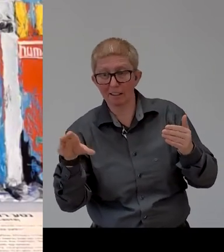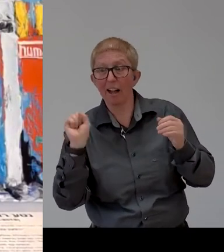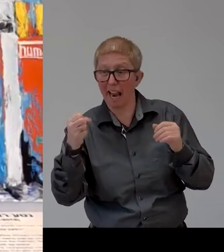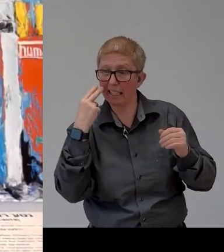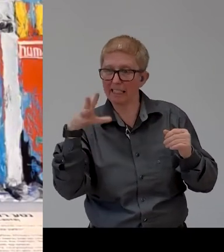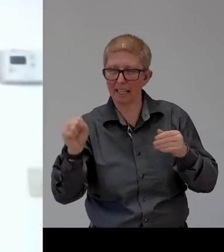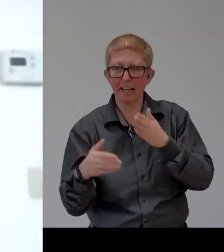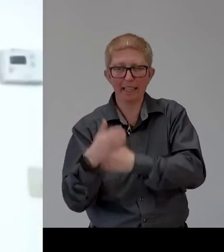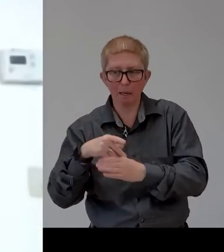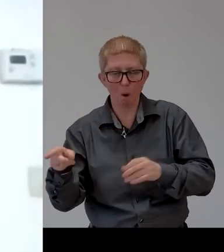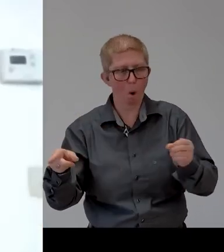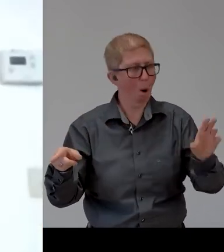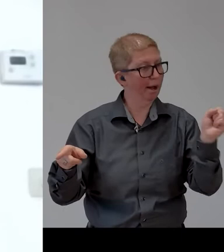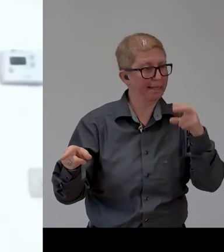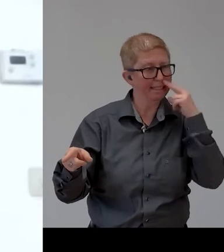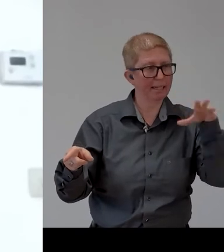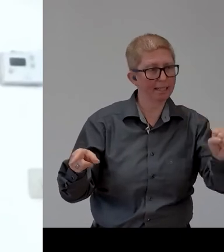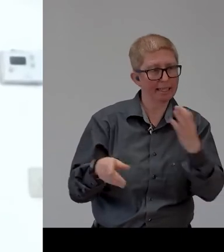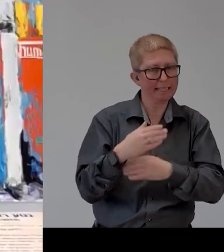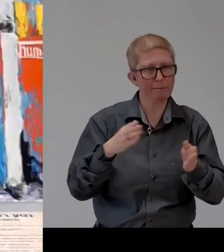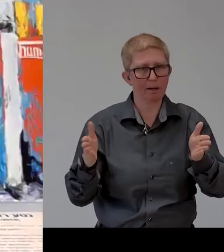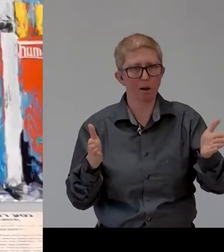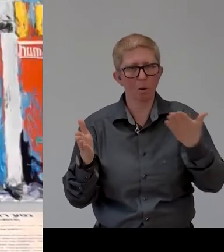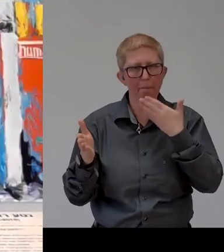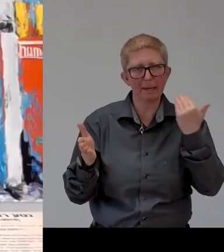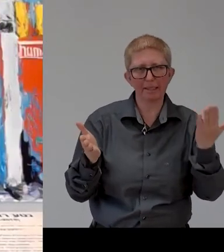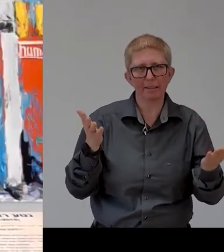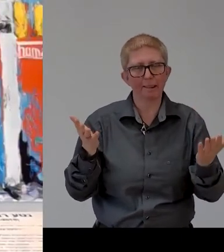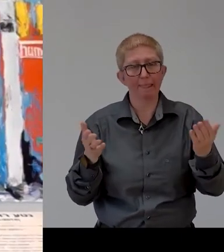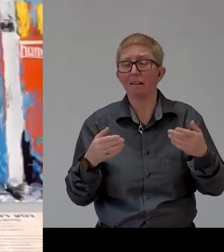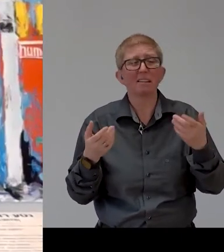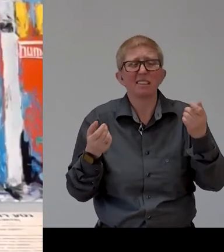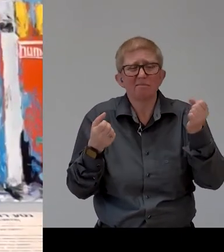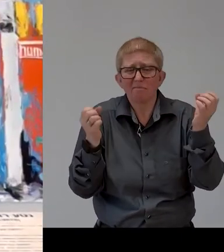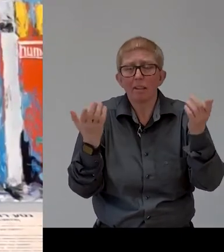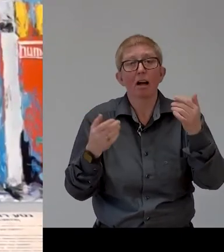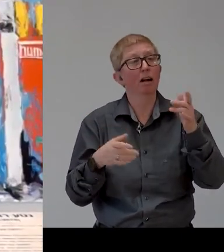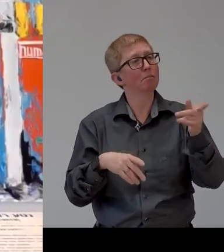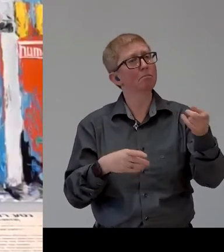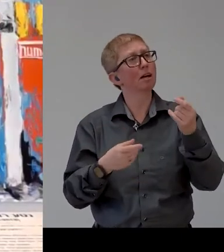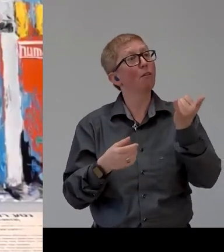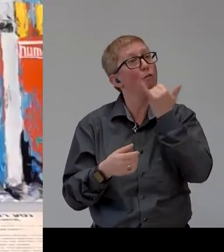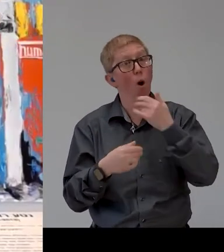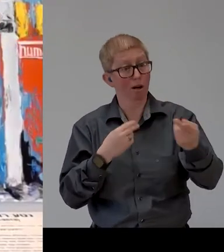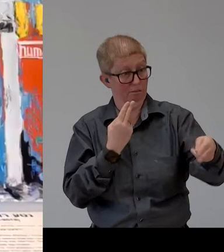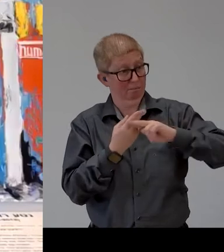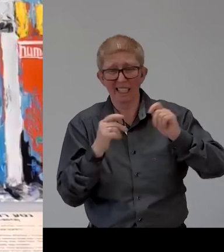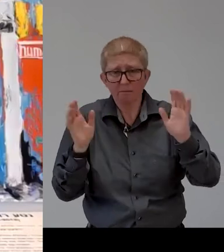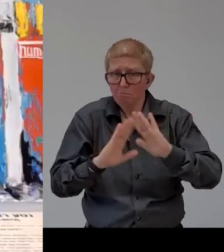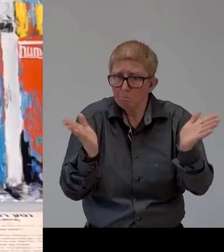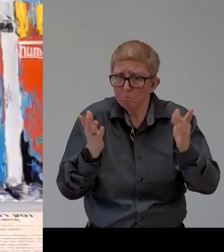uh okay well there's no wrong answers it's whatever you feel like what what you spontaneously think